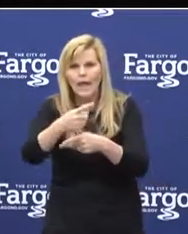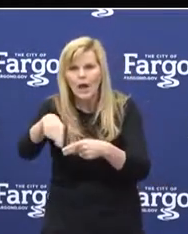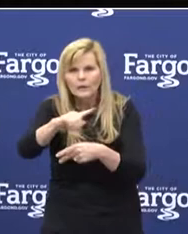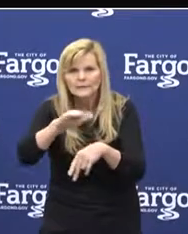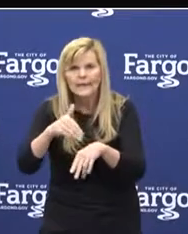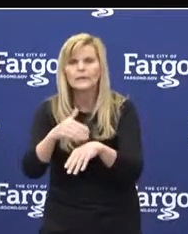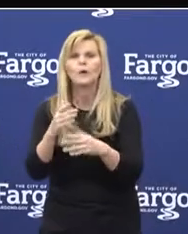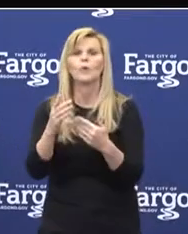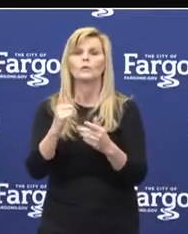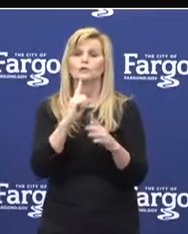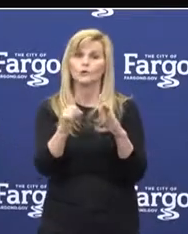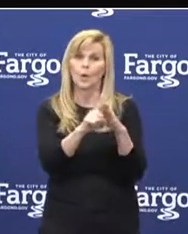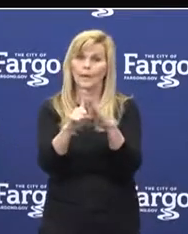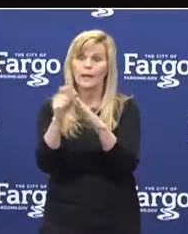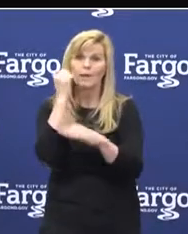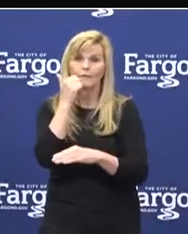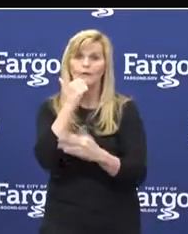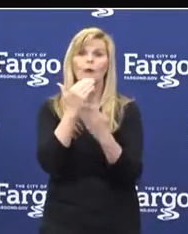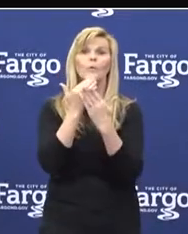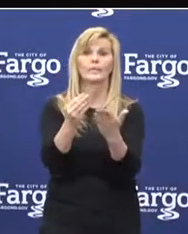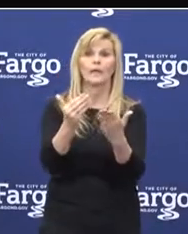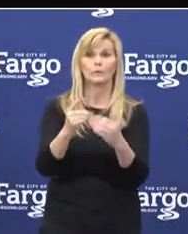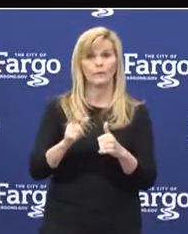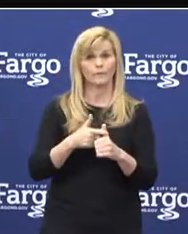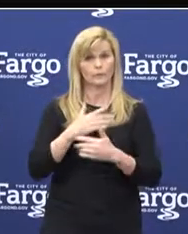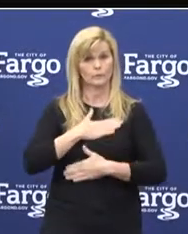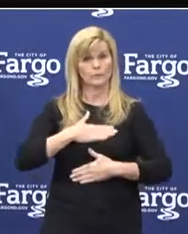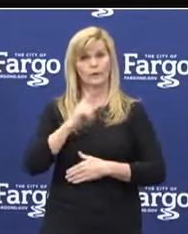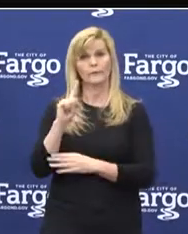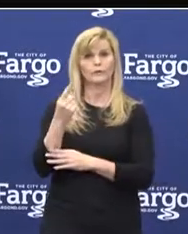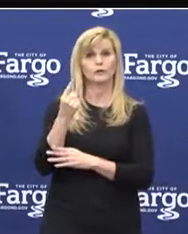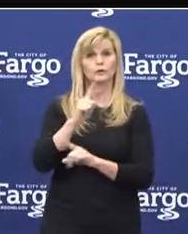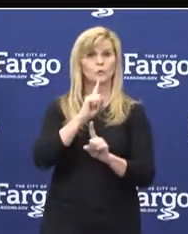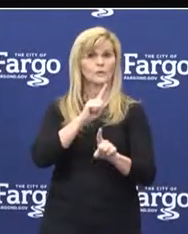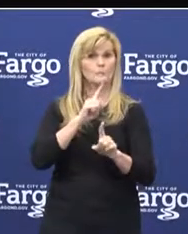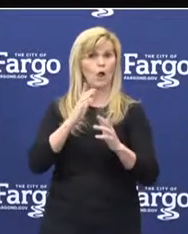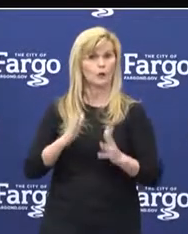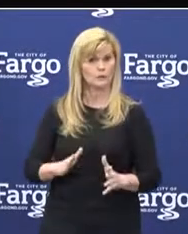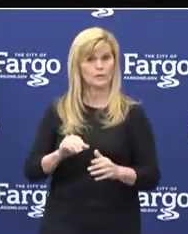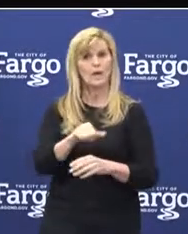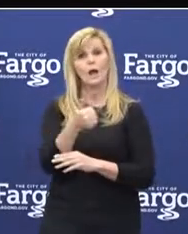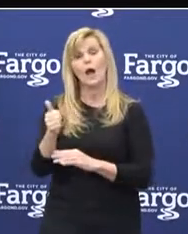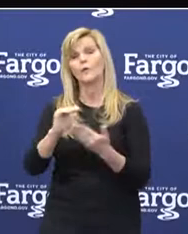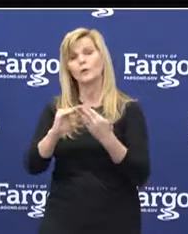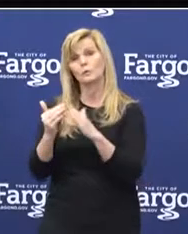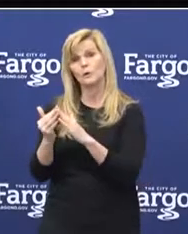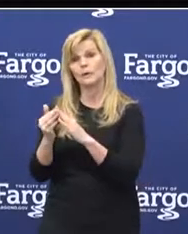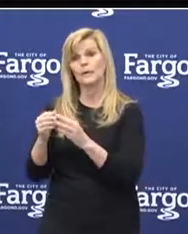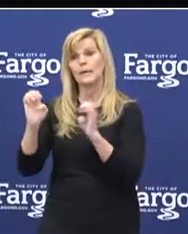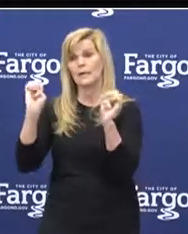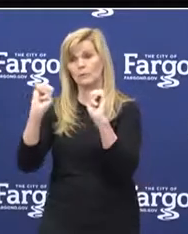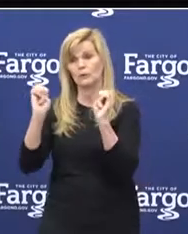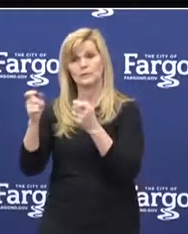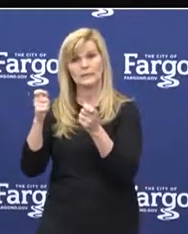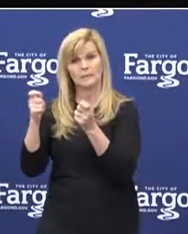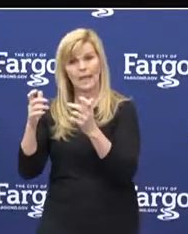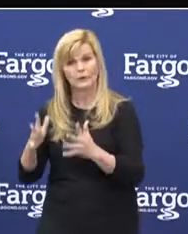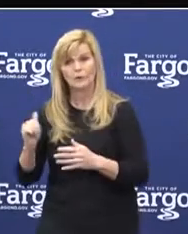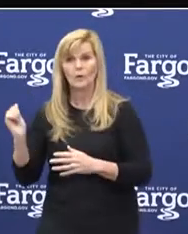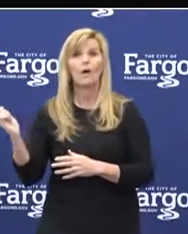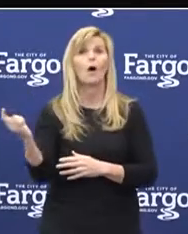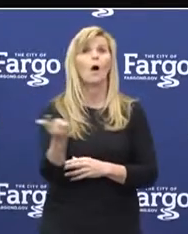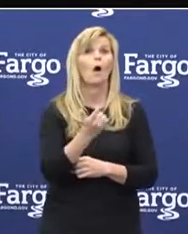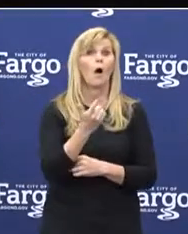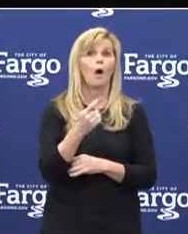day. We also want to appreciate first responders, other community partners, emergency managers, and all that have been